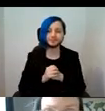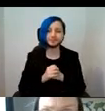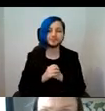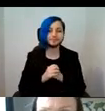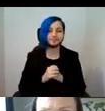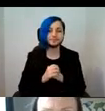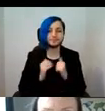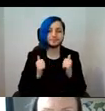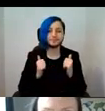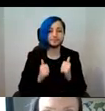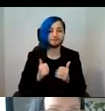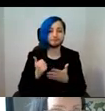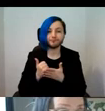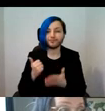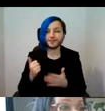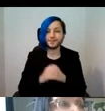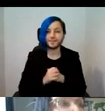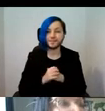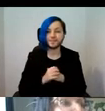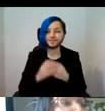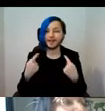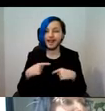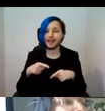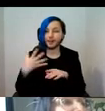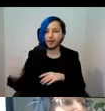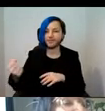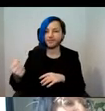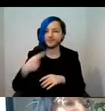Great. Fantastic. I'll let you take your slides down.